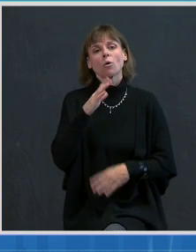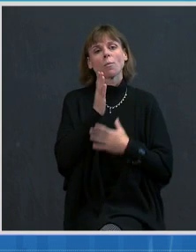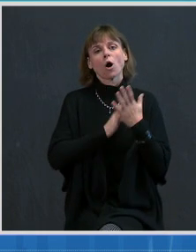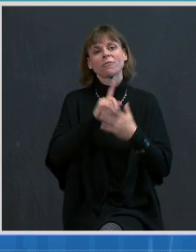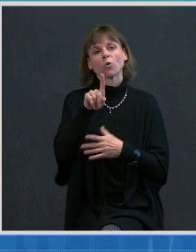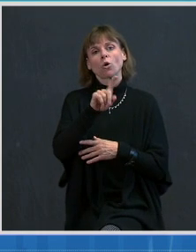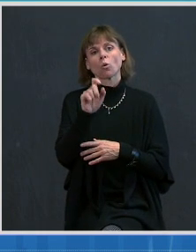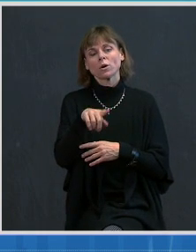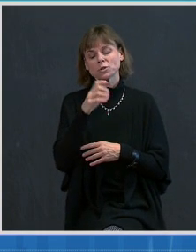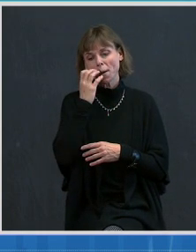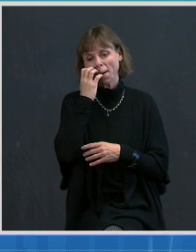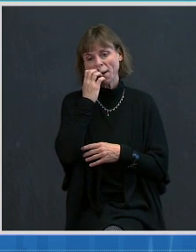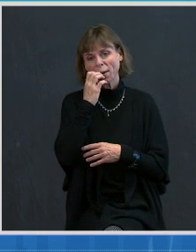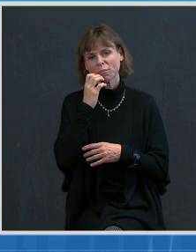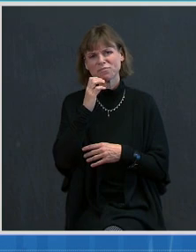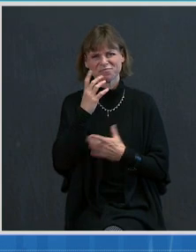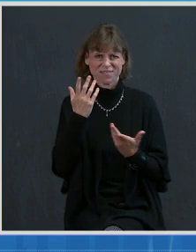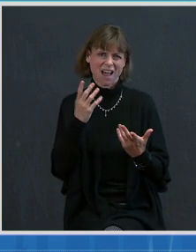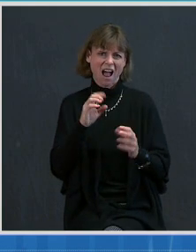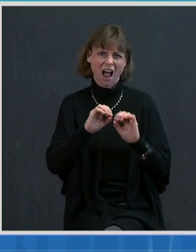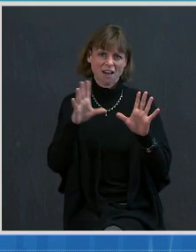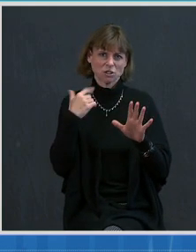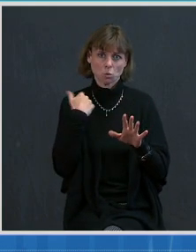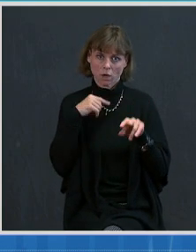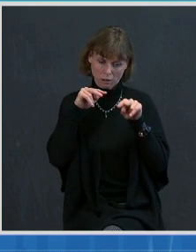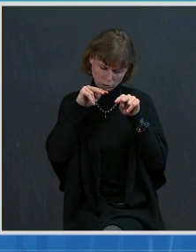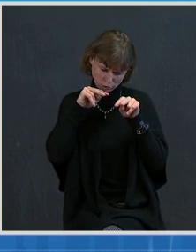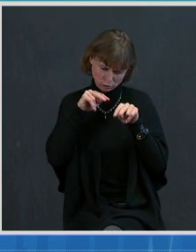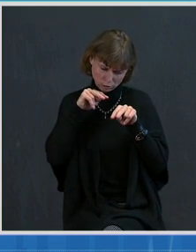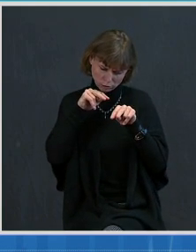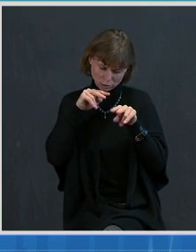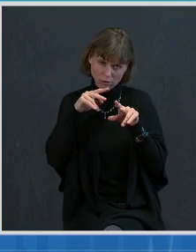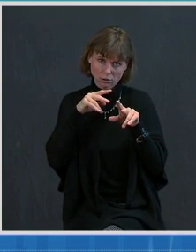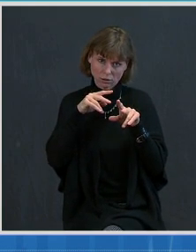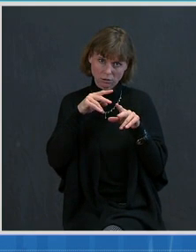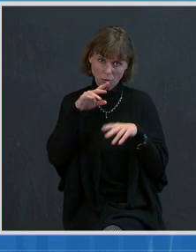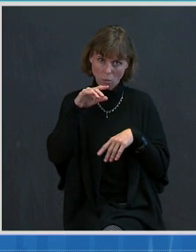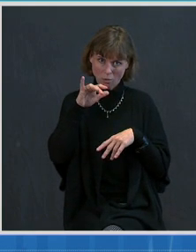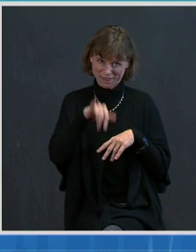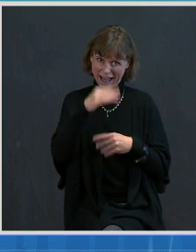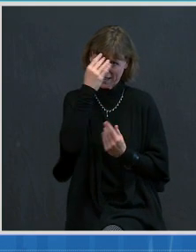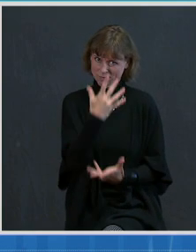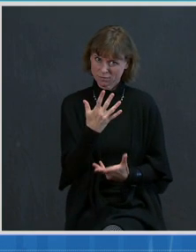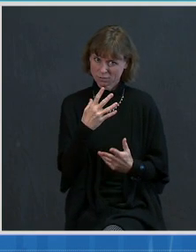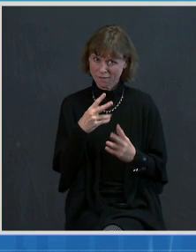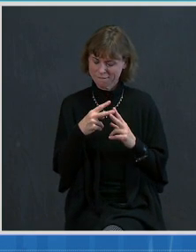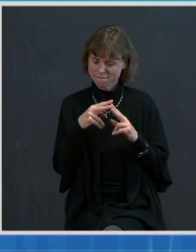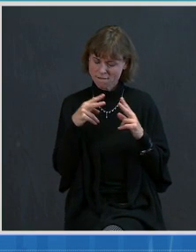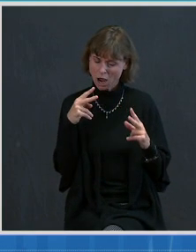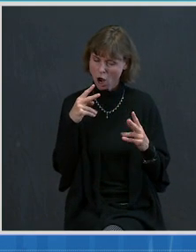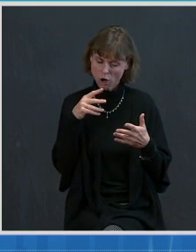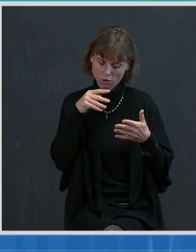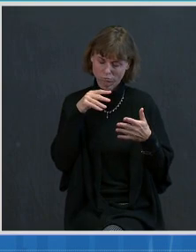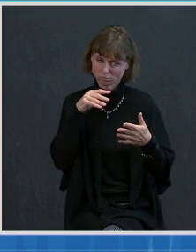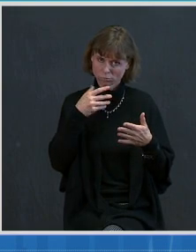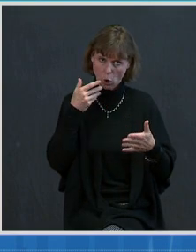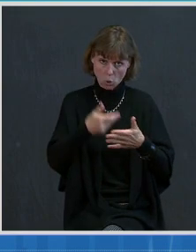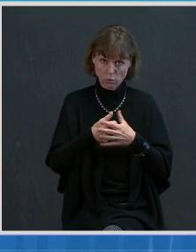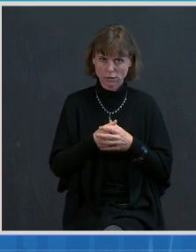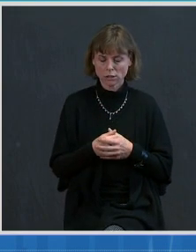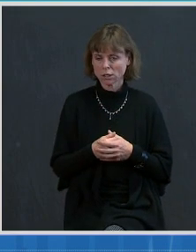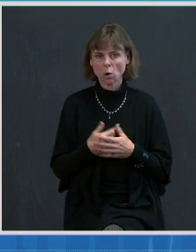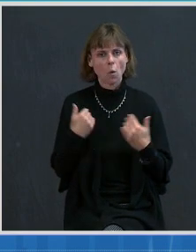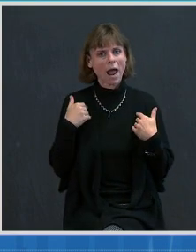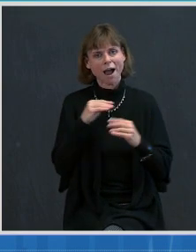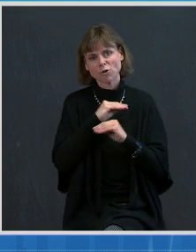watch this data, as you can imagine, incredibly closely. We don't have reason for concern at this point. To remind everybody,